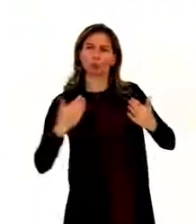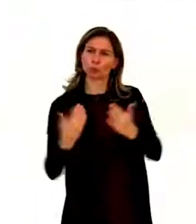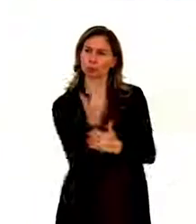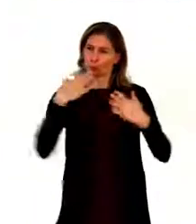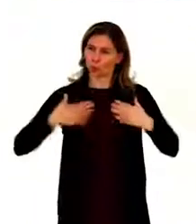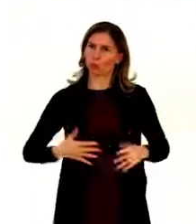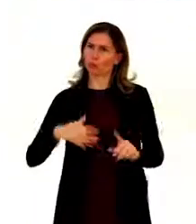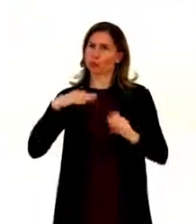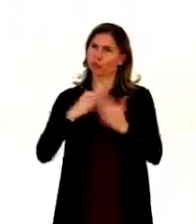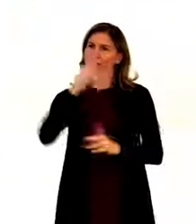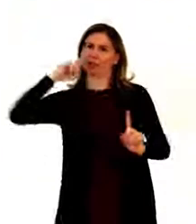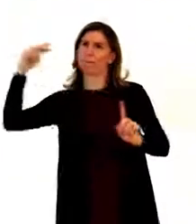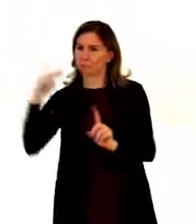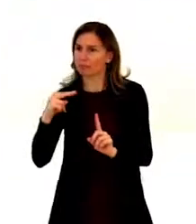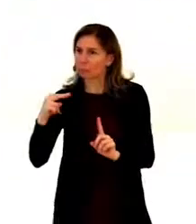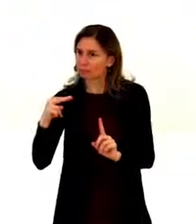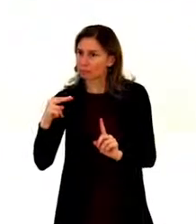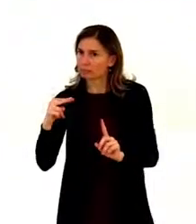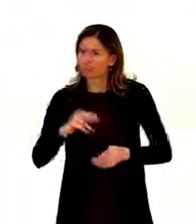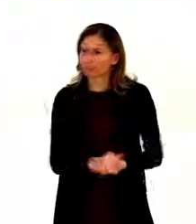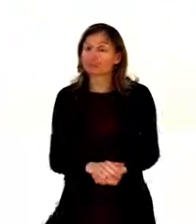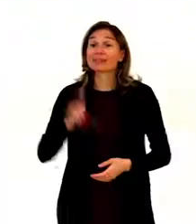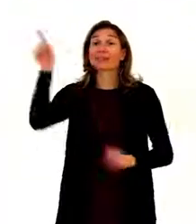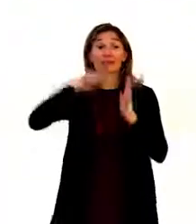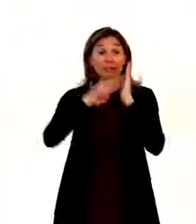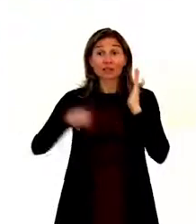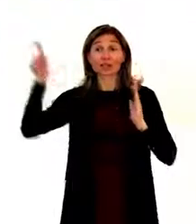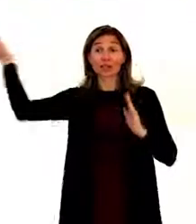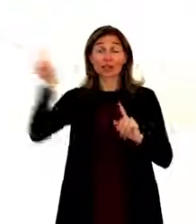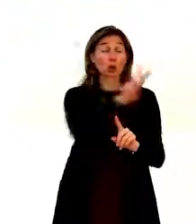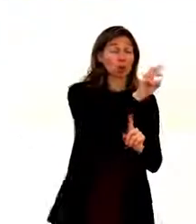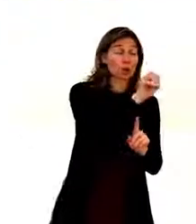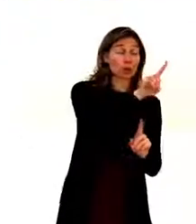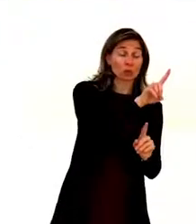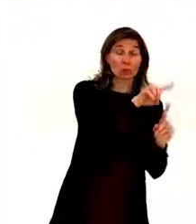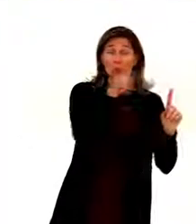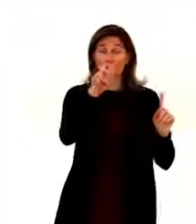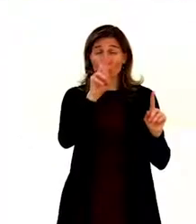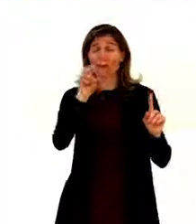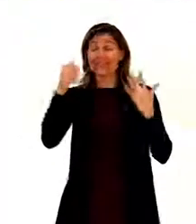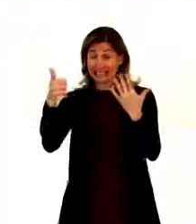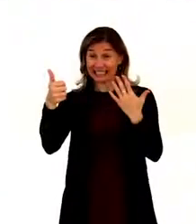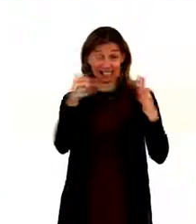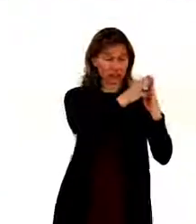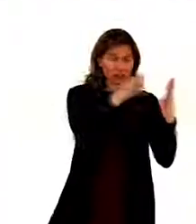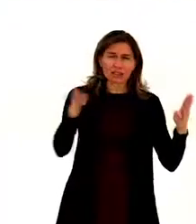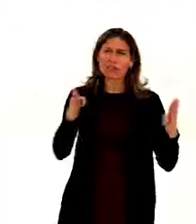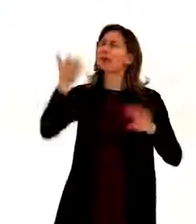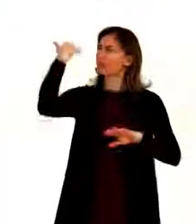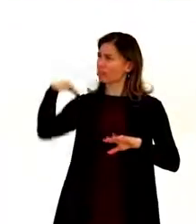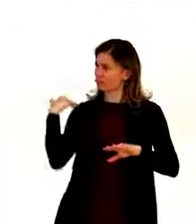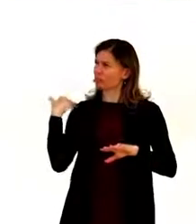While the convention has been negotiated in New York from 2001 until 2006, people were talking about social